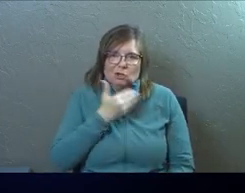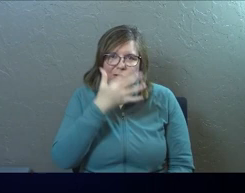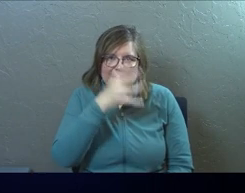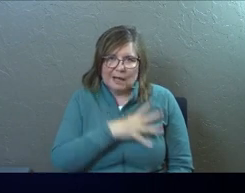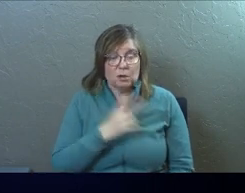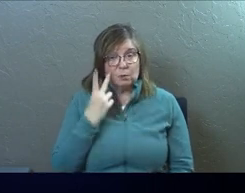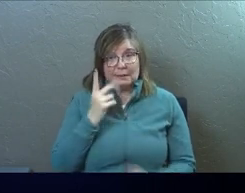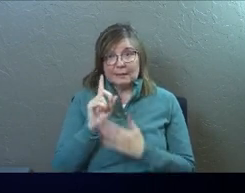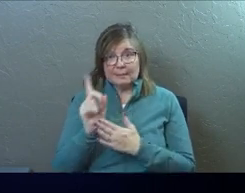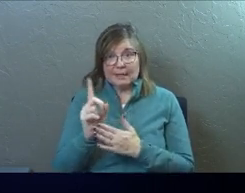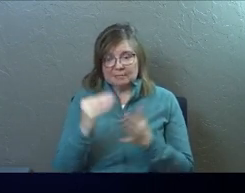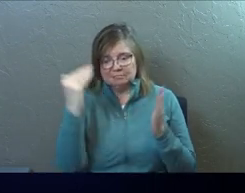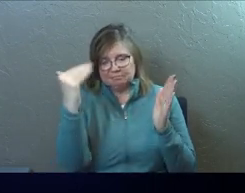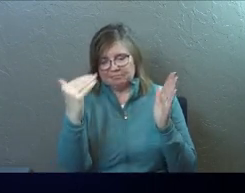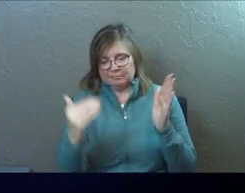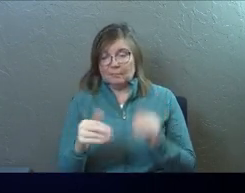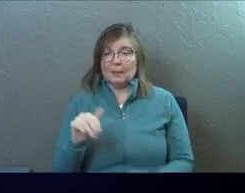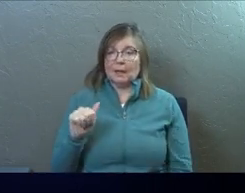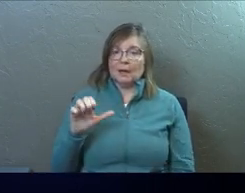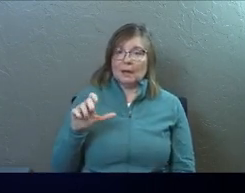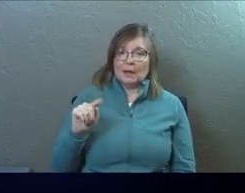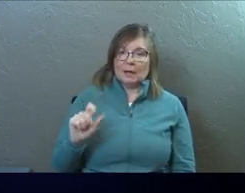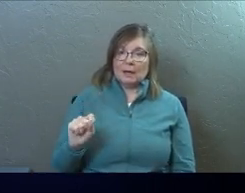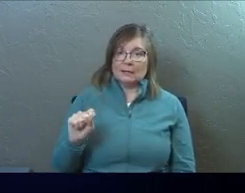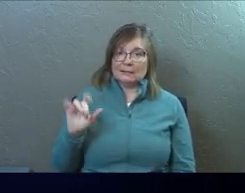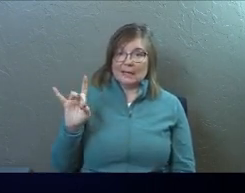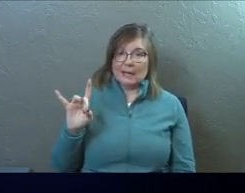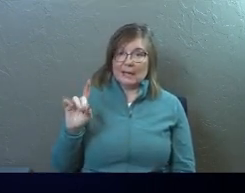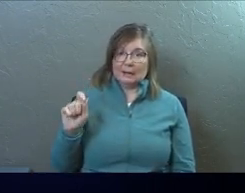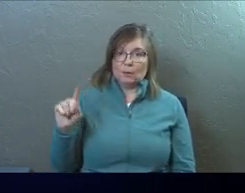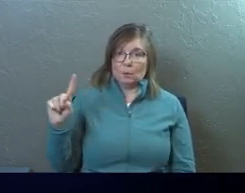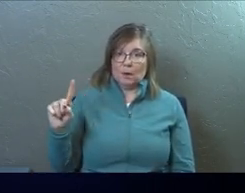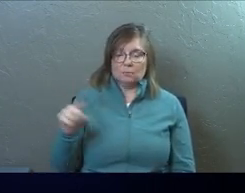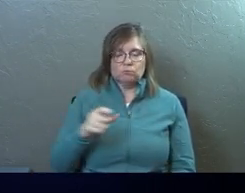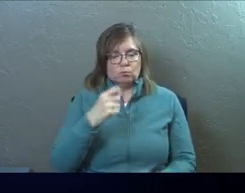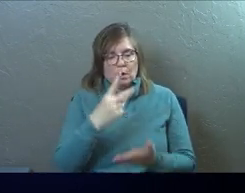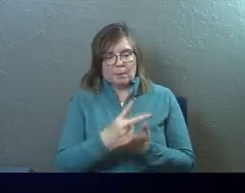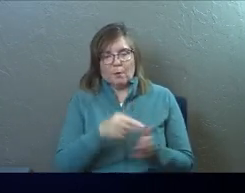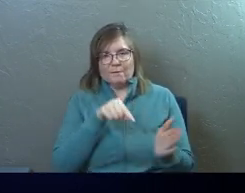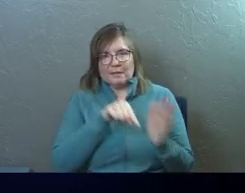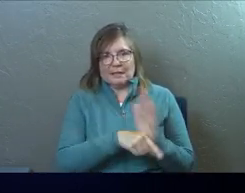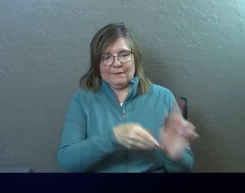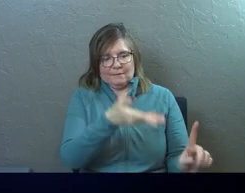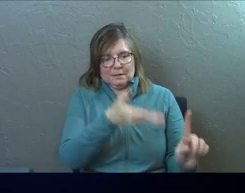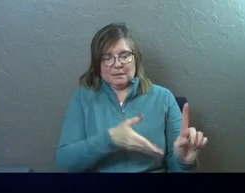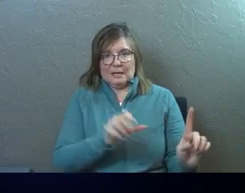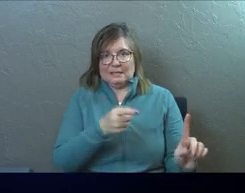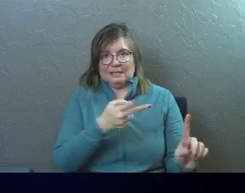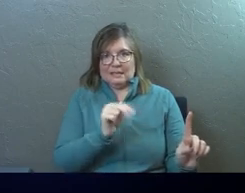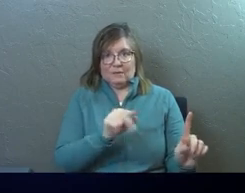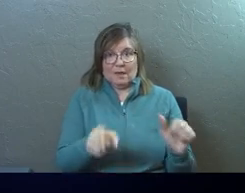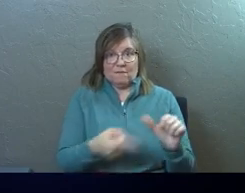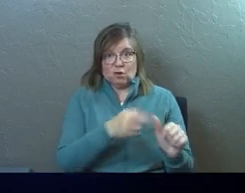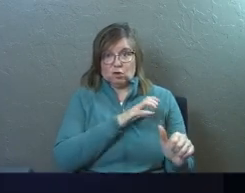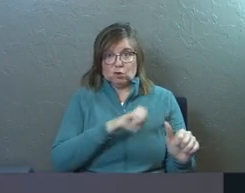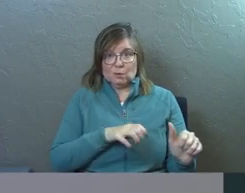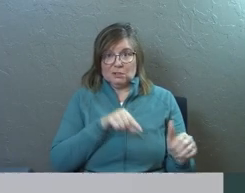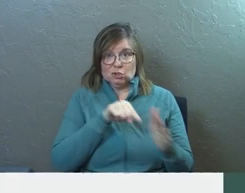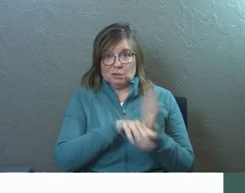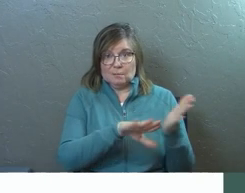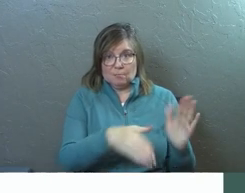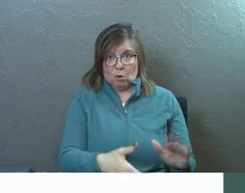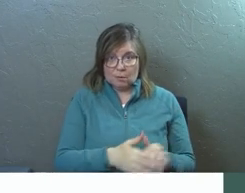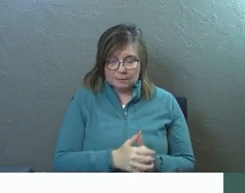you'll see what I mean in just a second. Um, Acts chapter eight, verse one is when he approved of the killing of Stephen, the very first Christian martyr